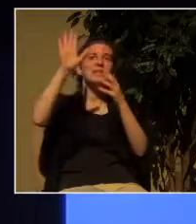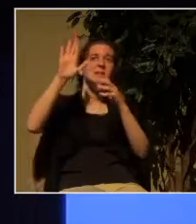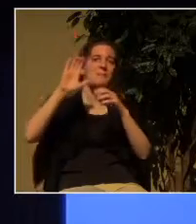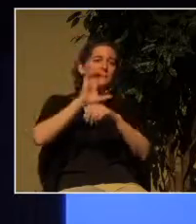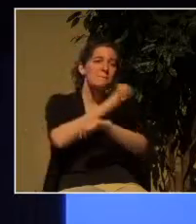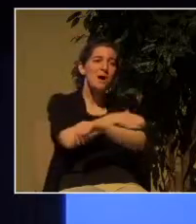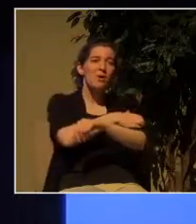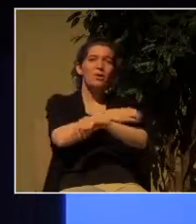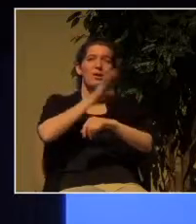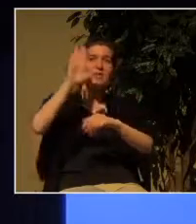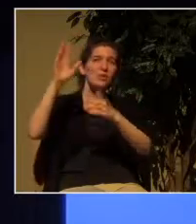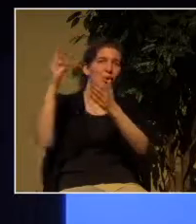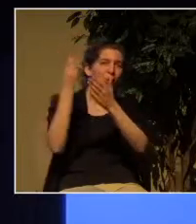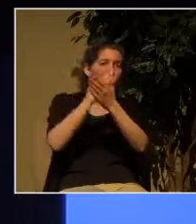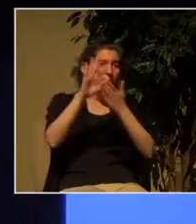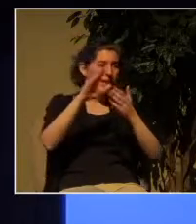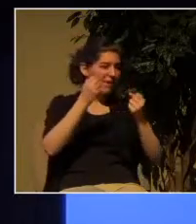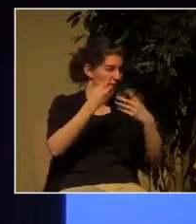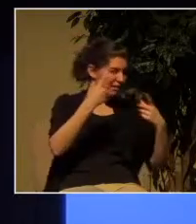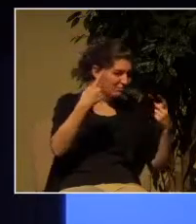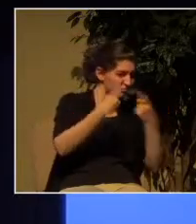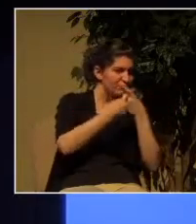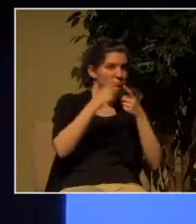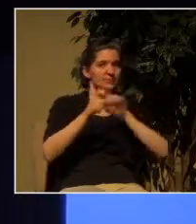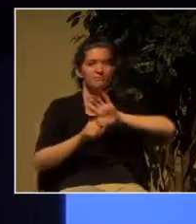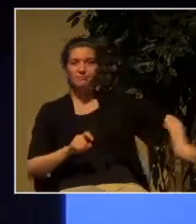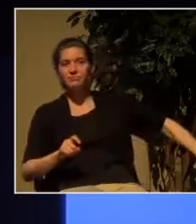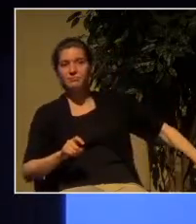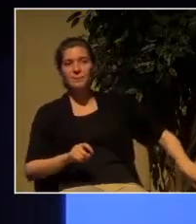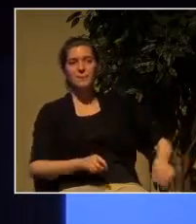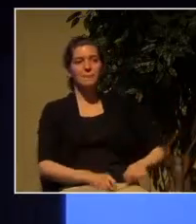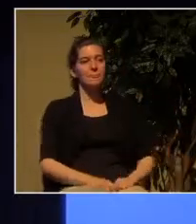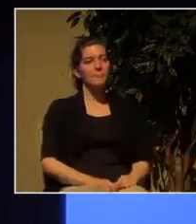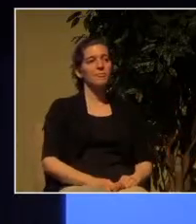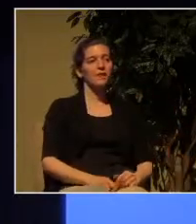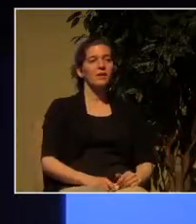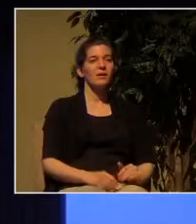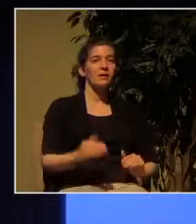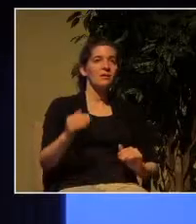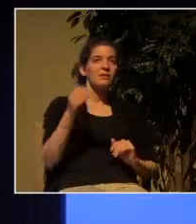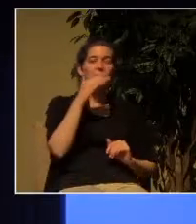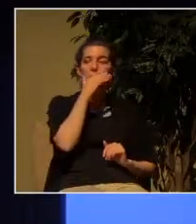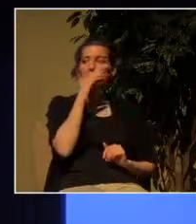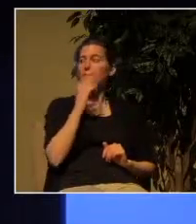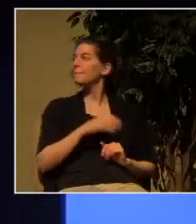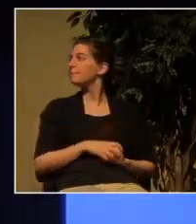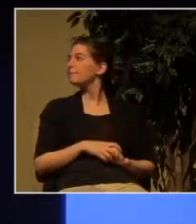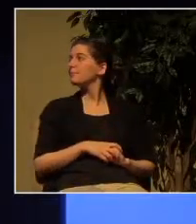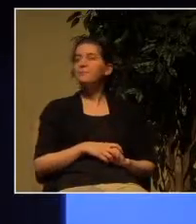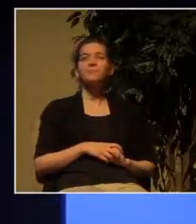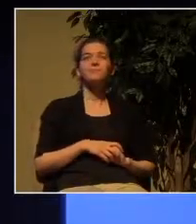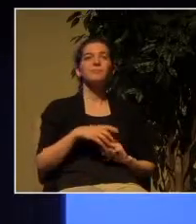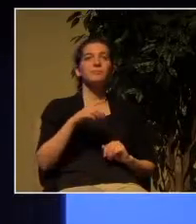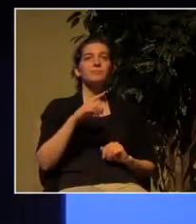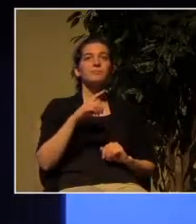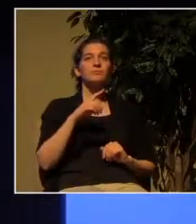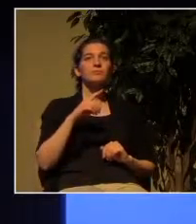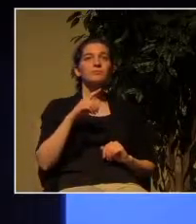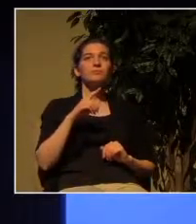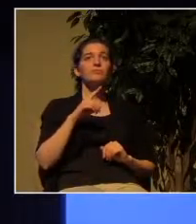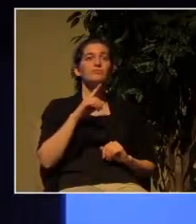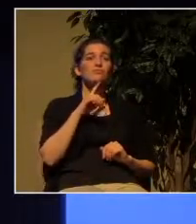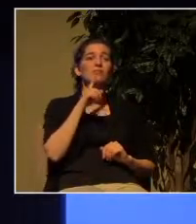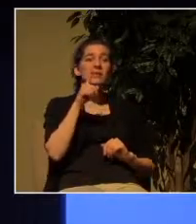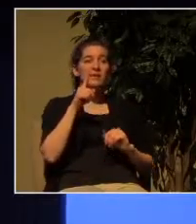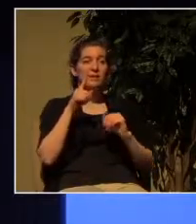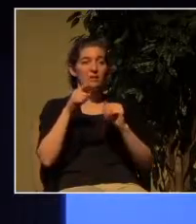of God and when by faith we're joined to Jesus positionally as you know we're placed over here but in reality there is